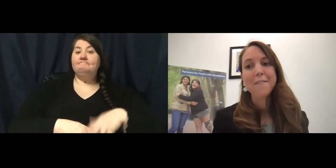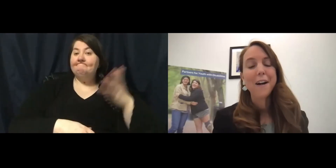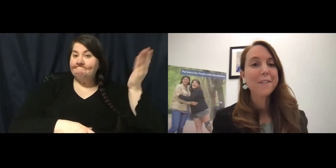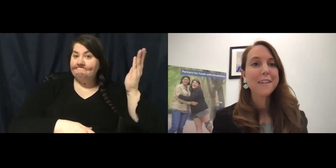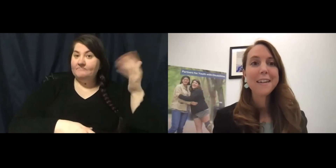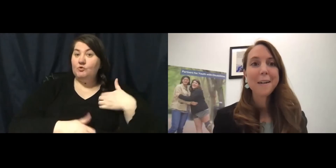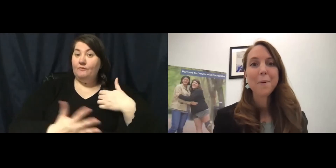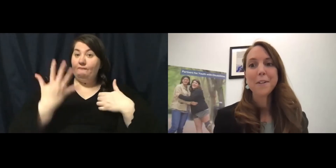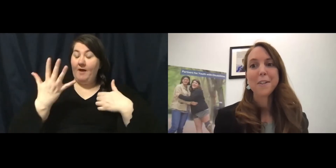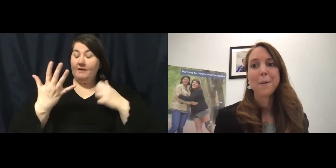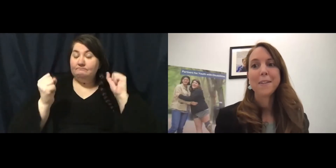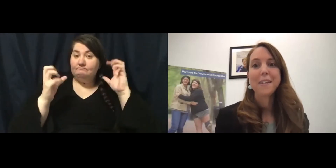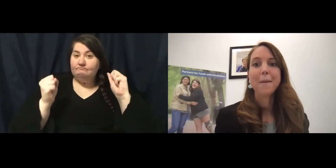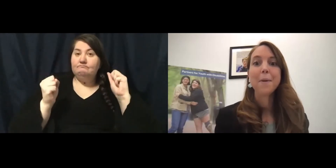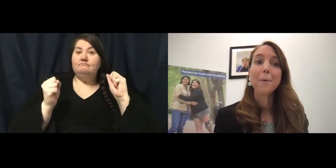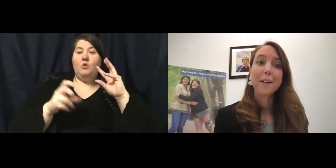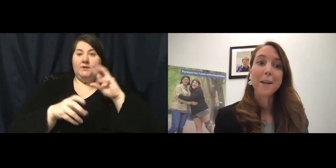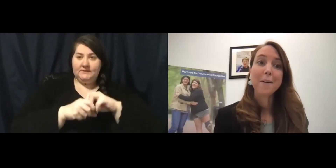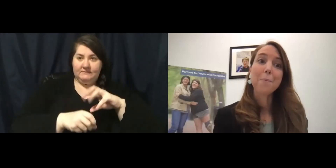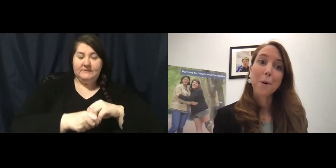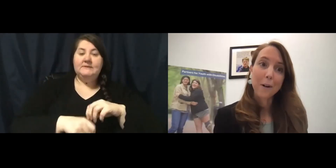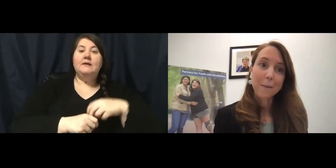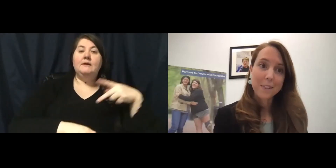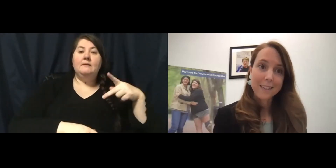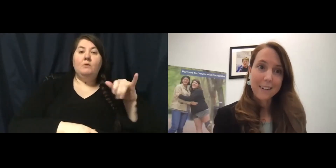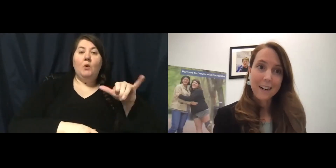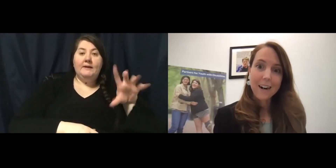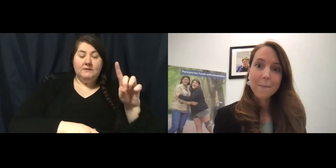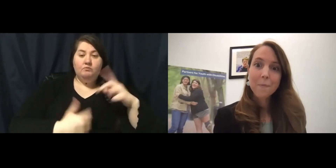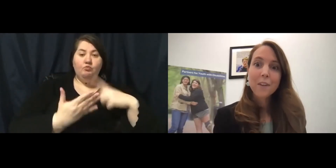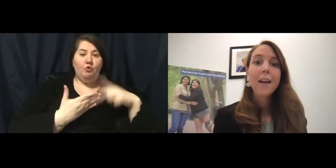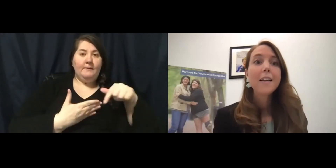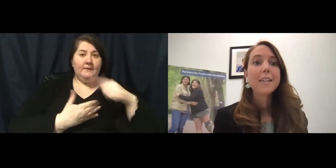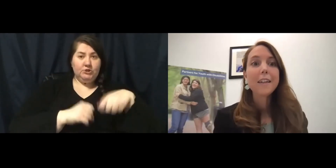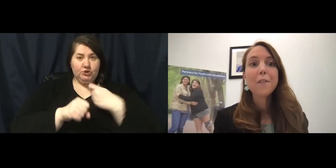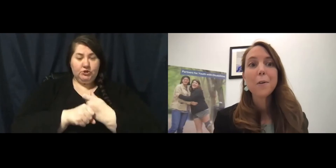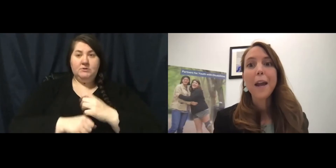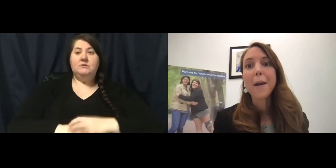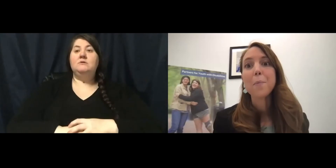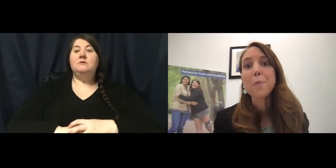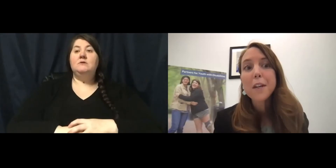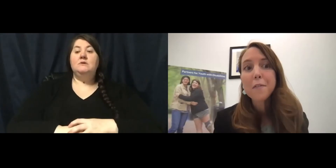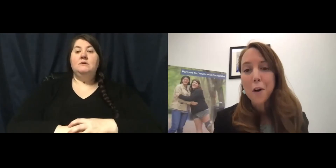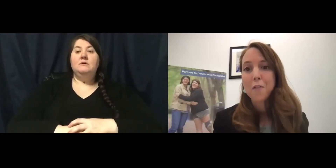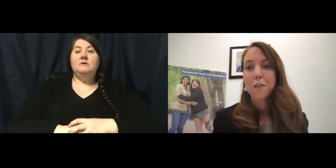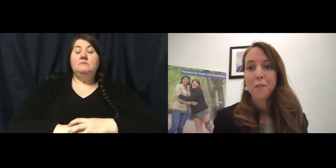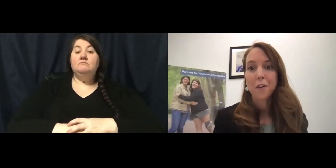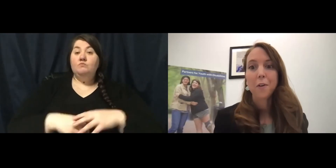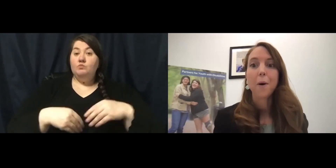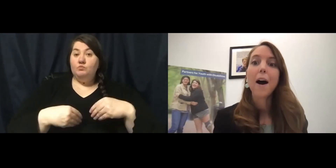five outstanding participants in PYD programs this year. To give you a brief